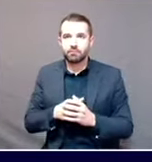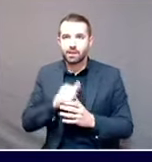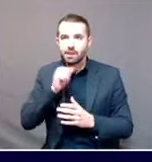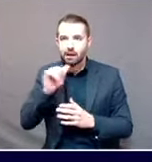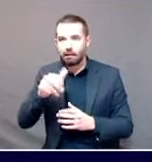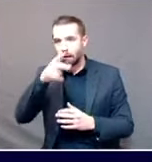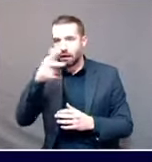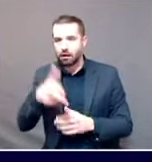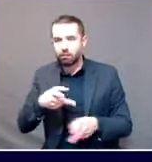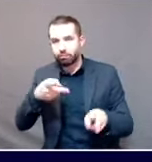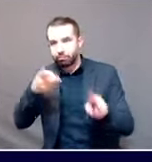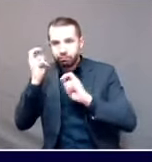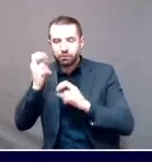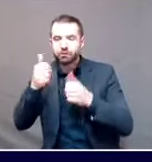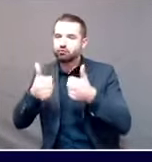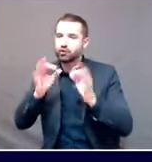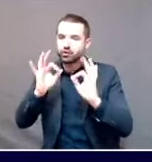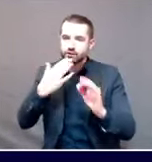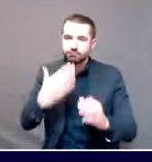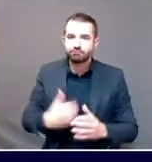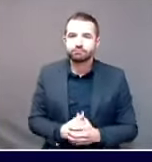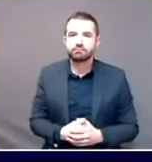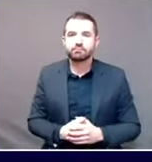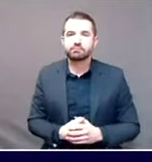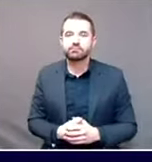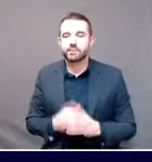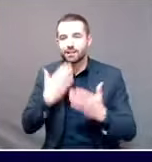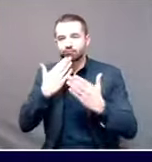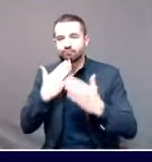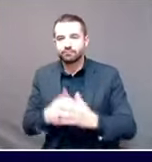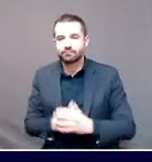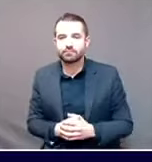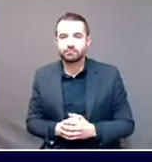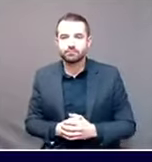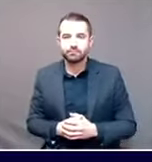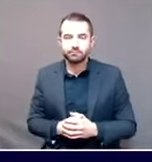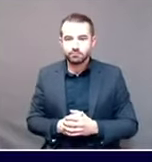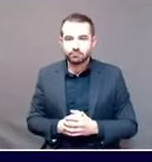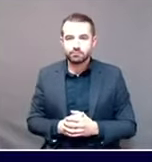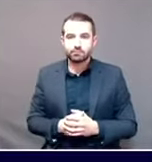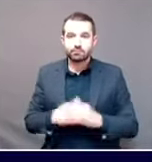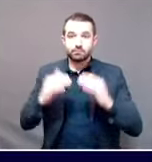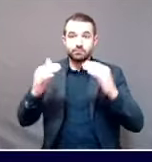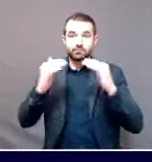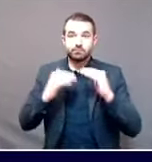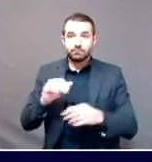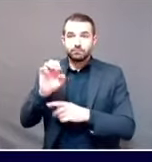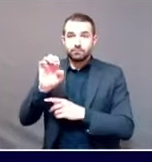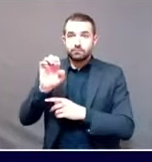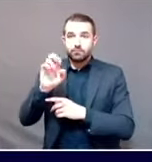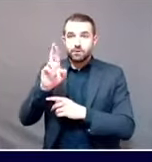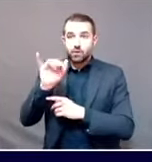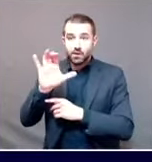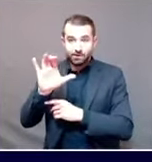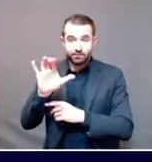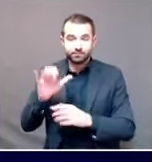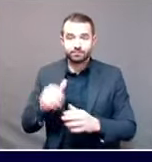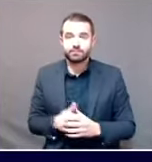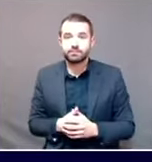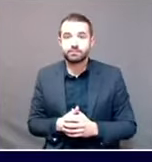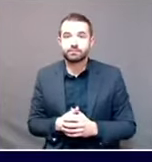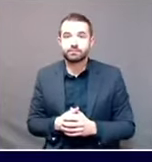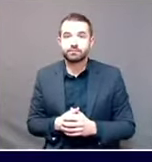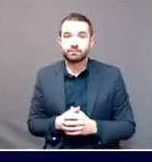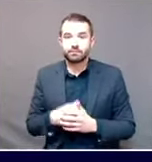Yes, yes. All right. Thank you very much. Sure, Patrick. I'm gonna turn to Eric Russell at the Press Herald next. Good